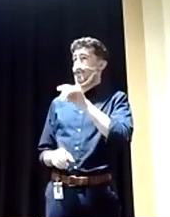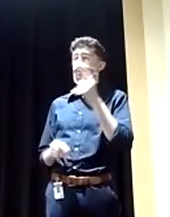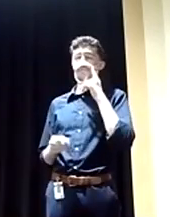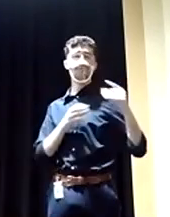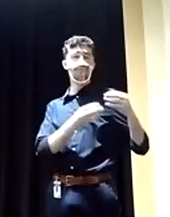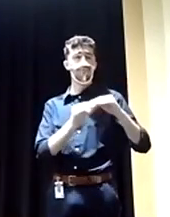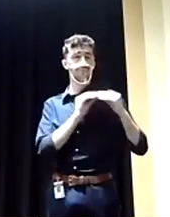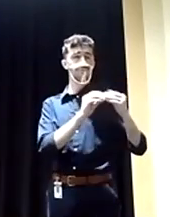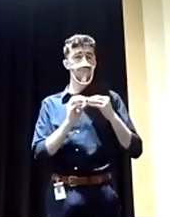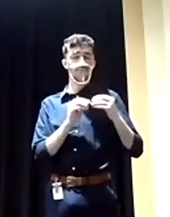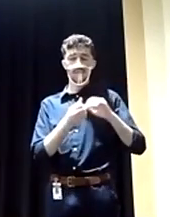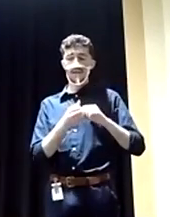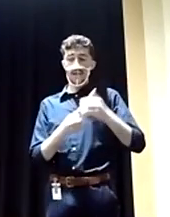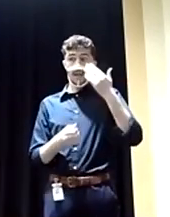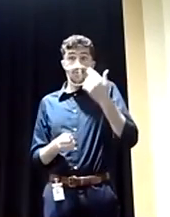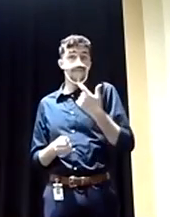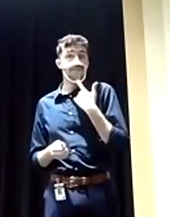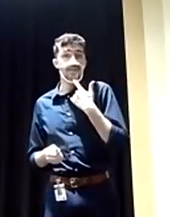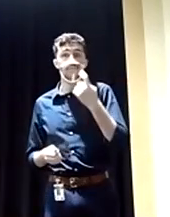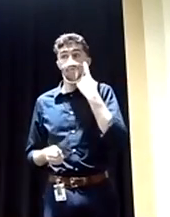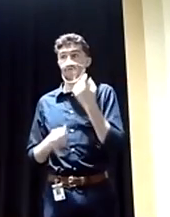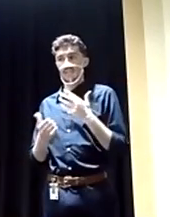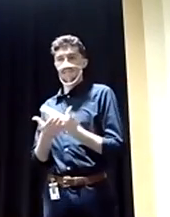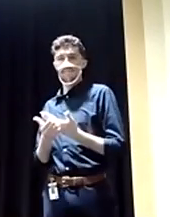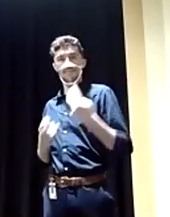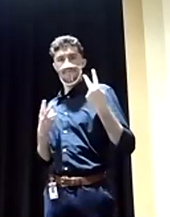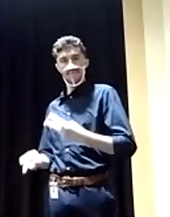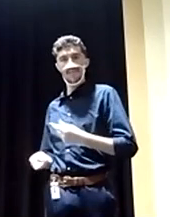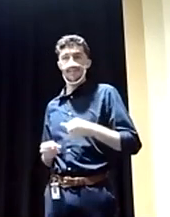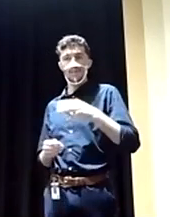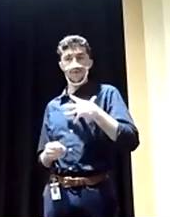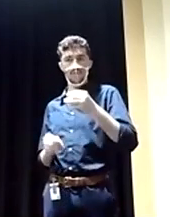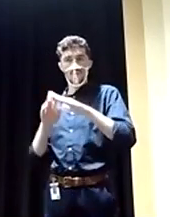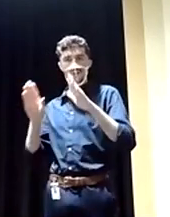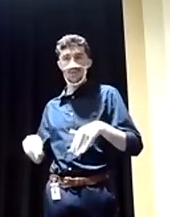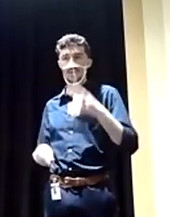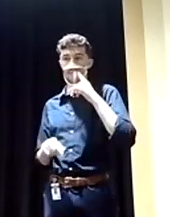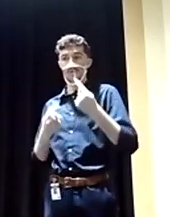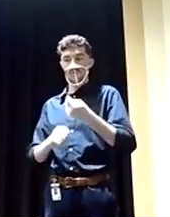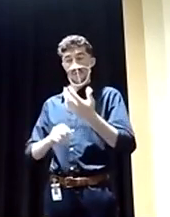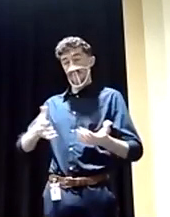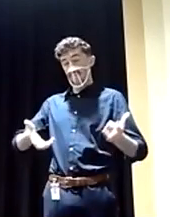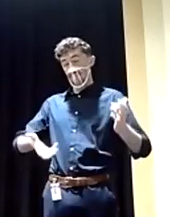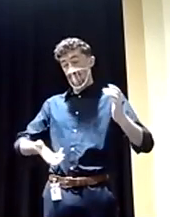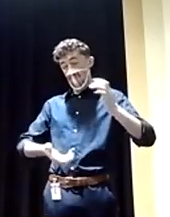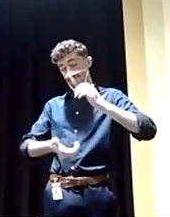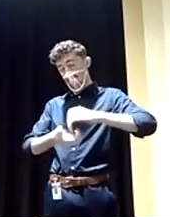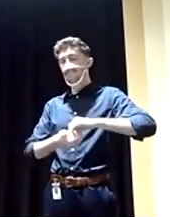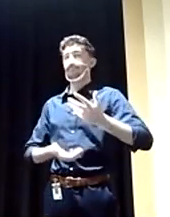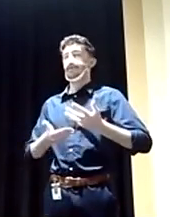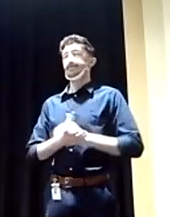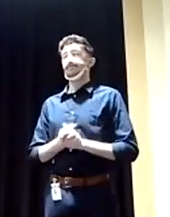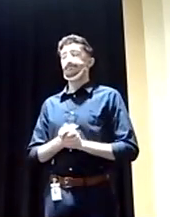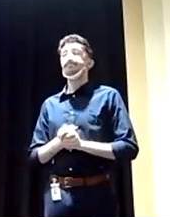know Finland was just at the White House with the President, talking about more close collaboration. This is a